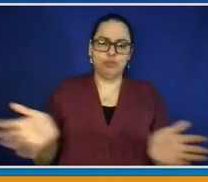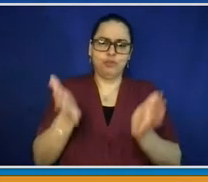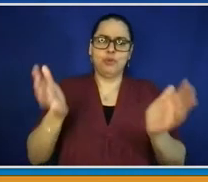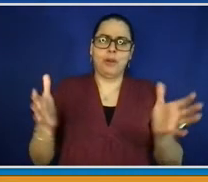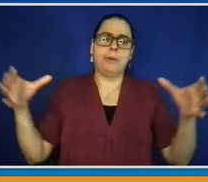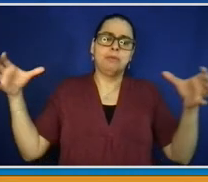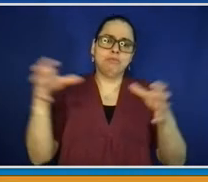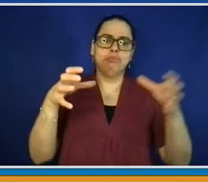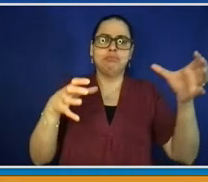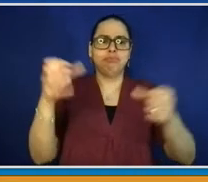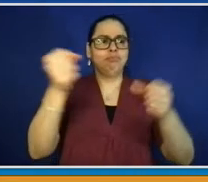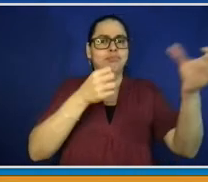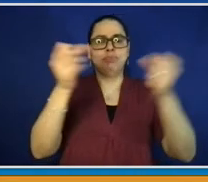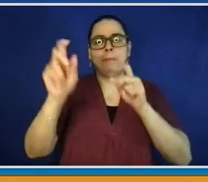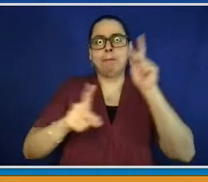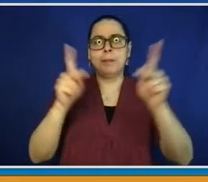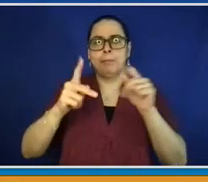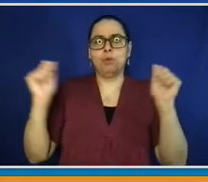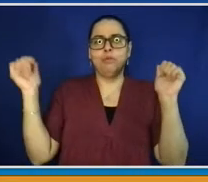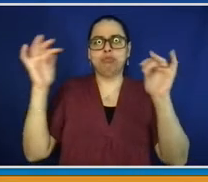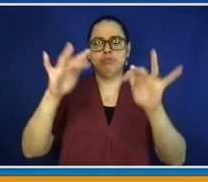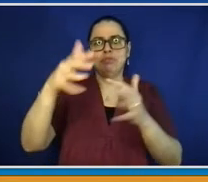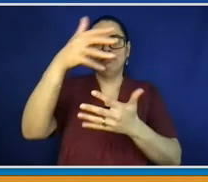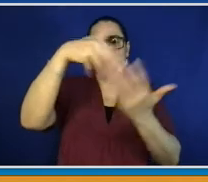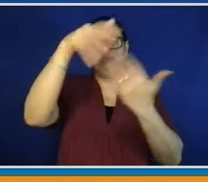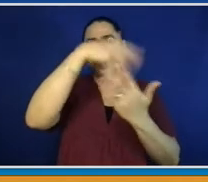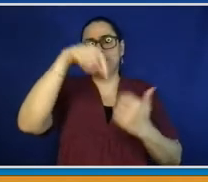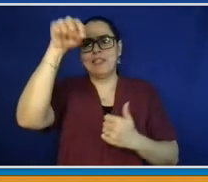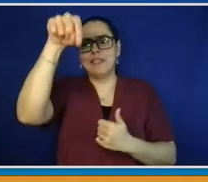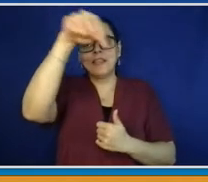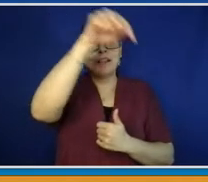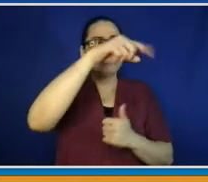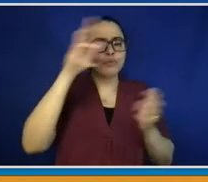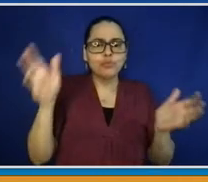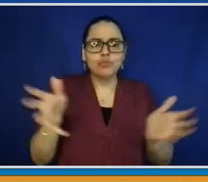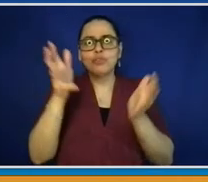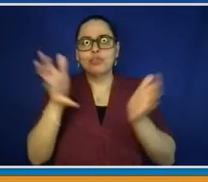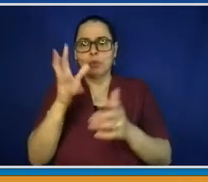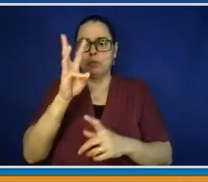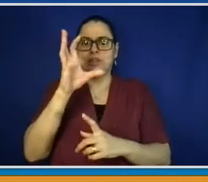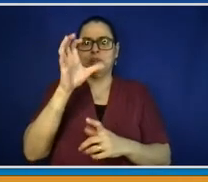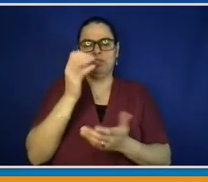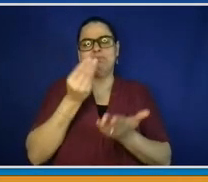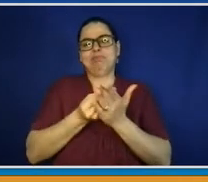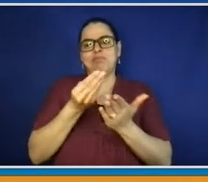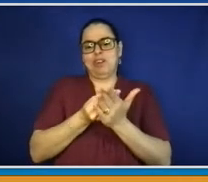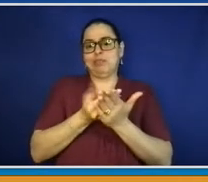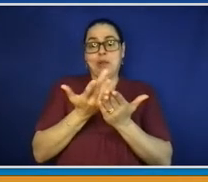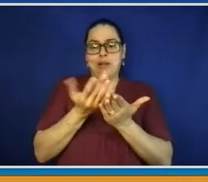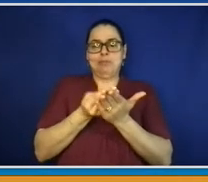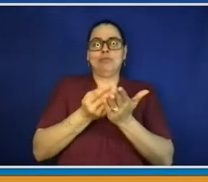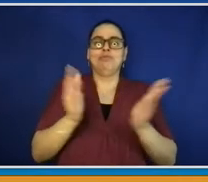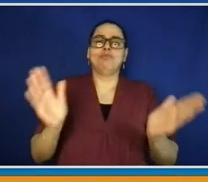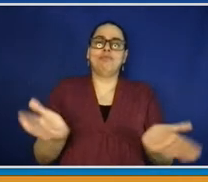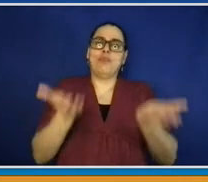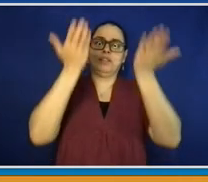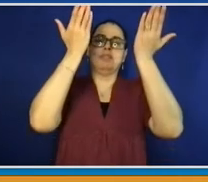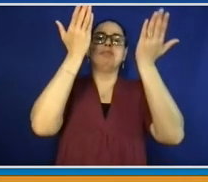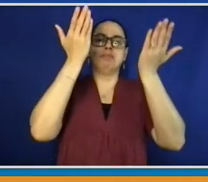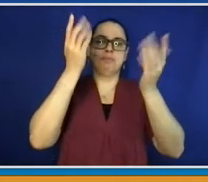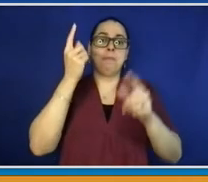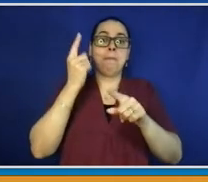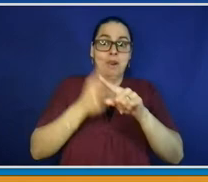County. We have everything that our visitors would want to take advantage of, and it is my pleasure to